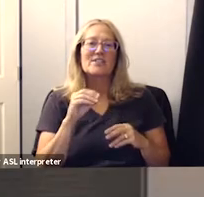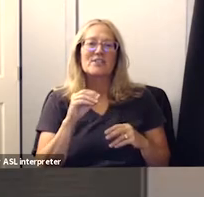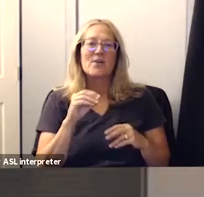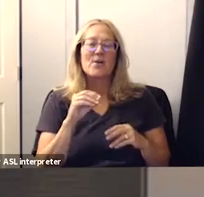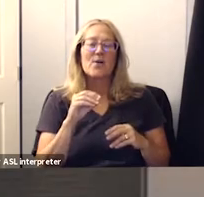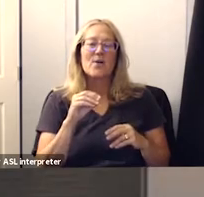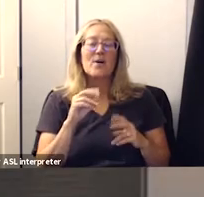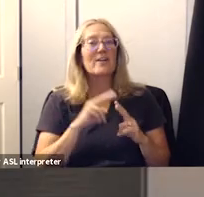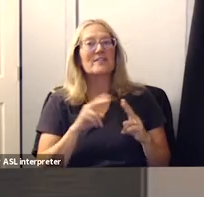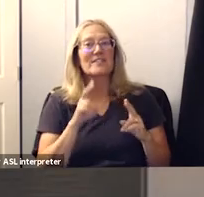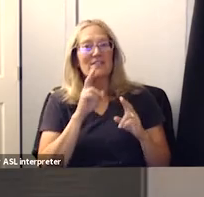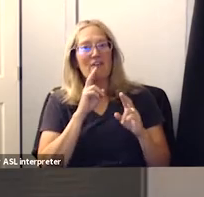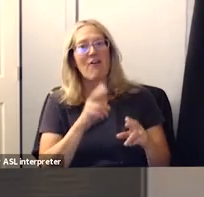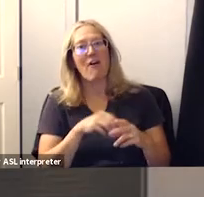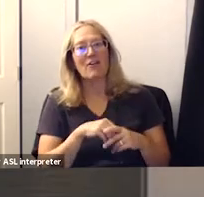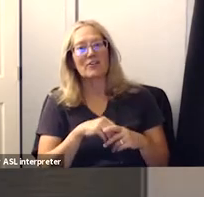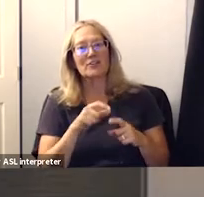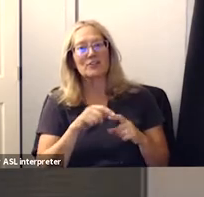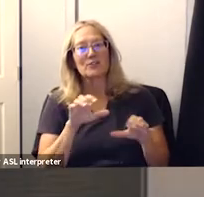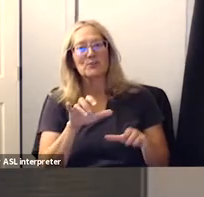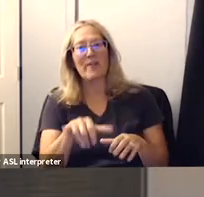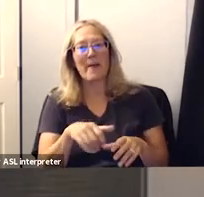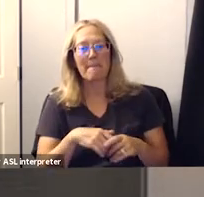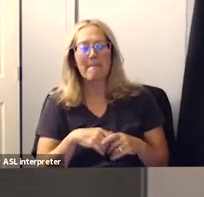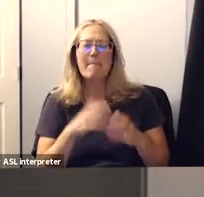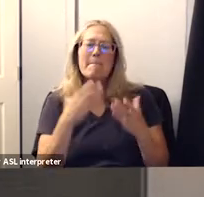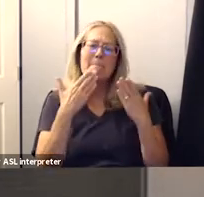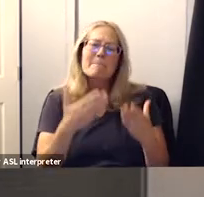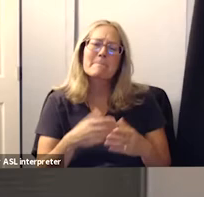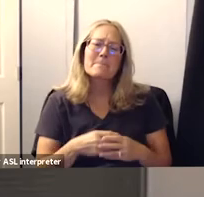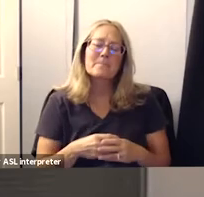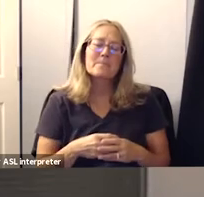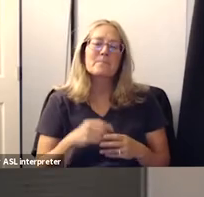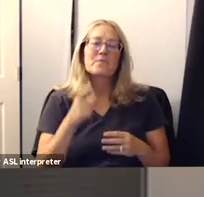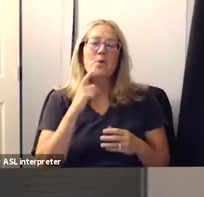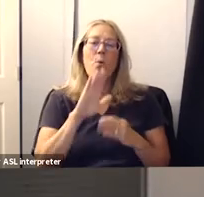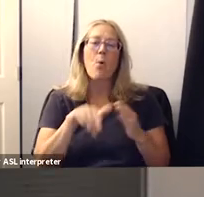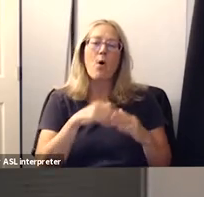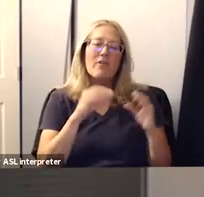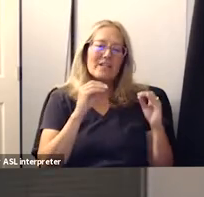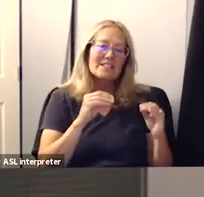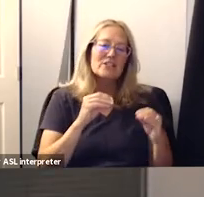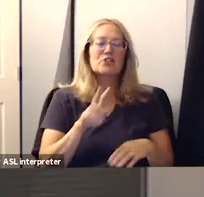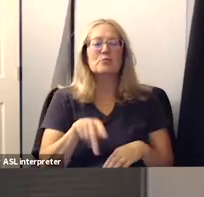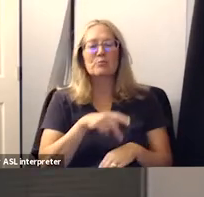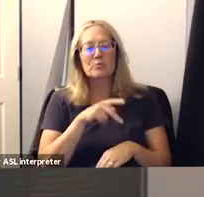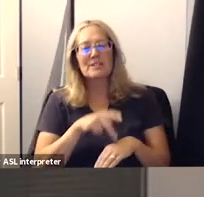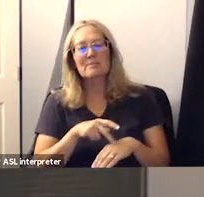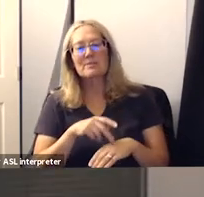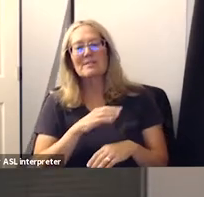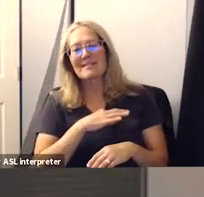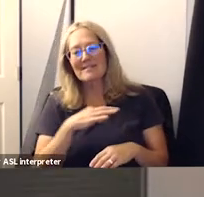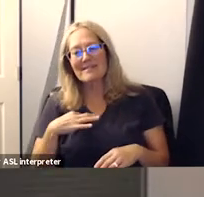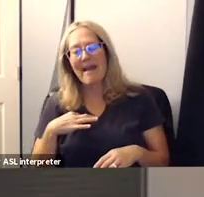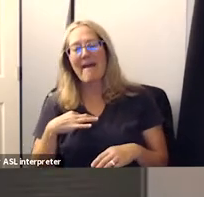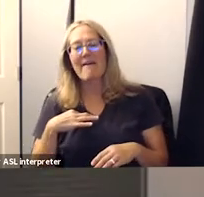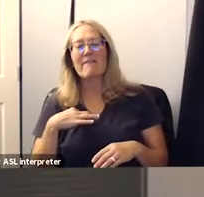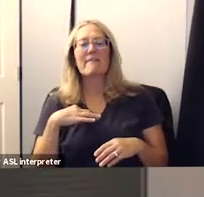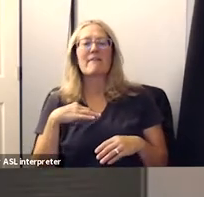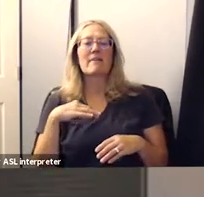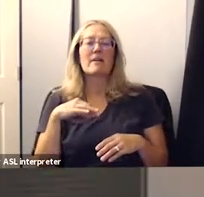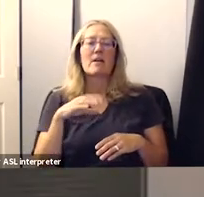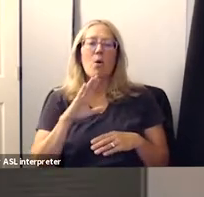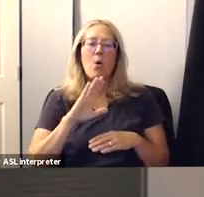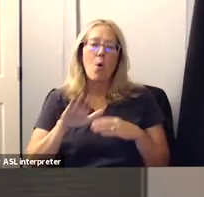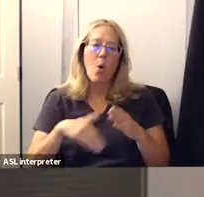quite an honor to do that so thank you to all the teachers the principals all the staff that all the work that